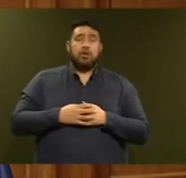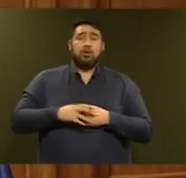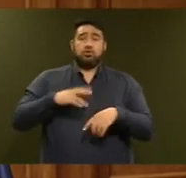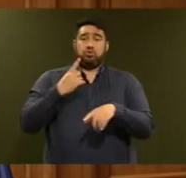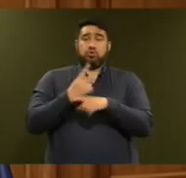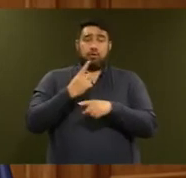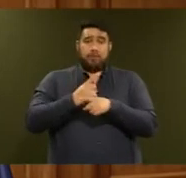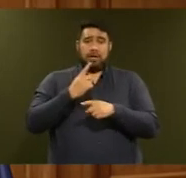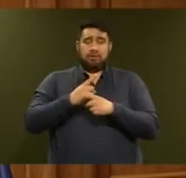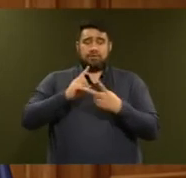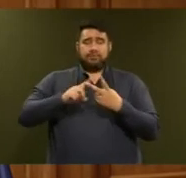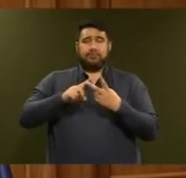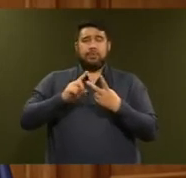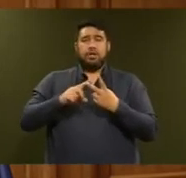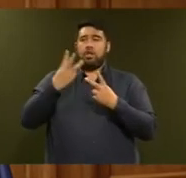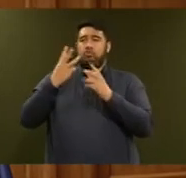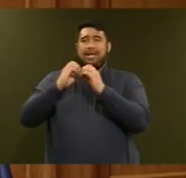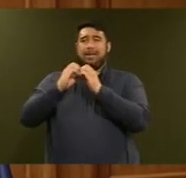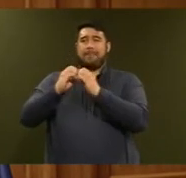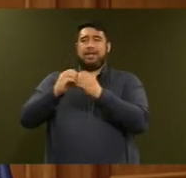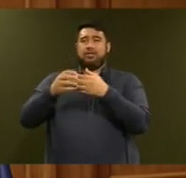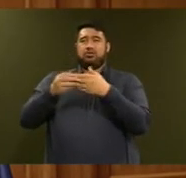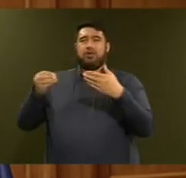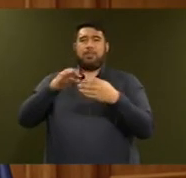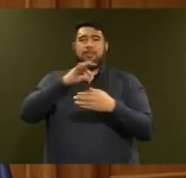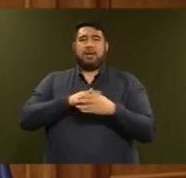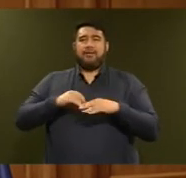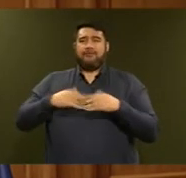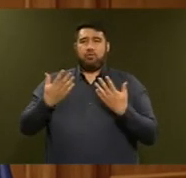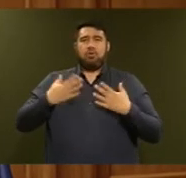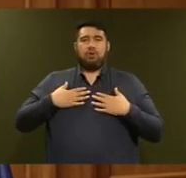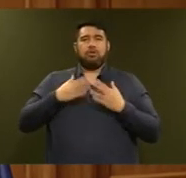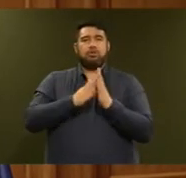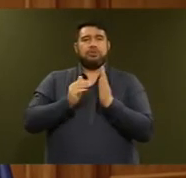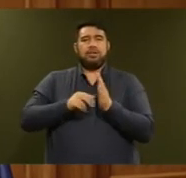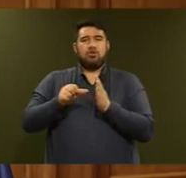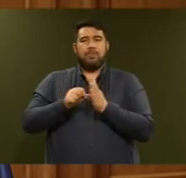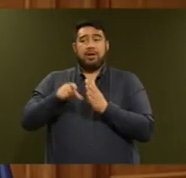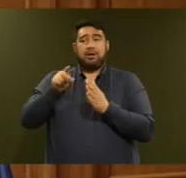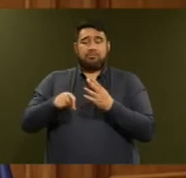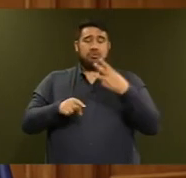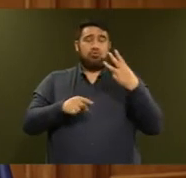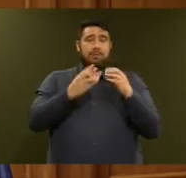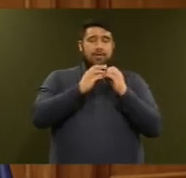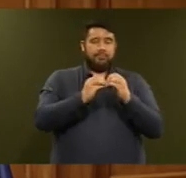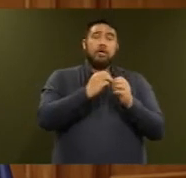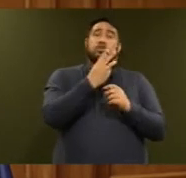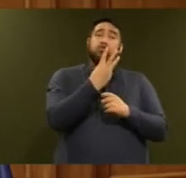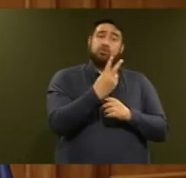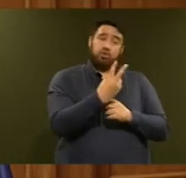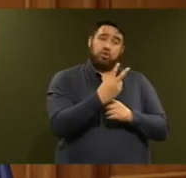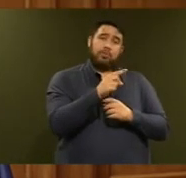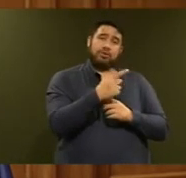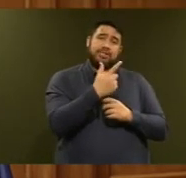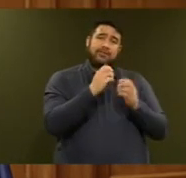for the New Zealand economy of $3 billion, that comprises $2.7 billion, which has been